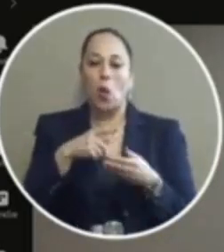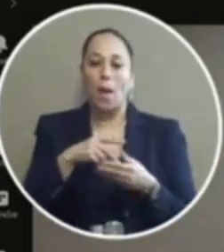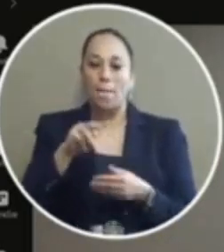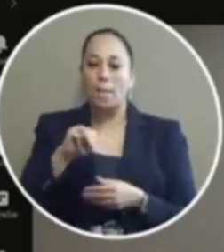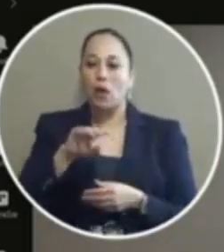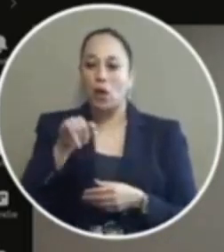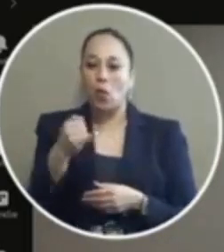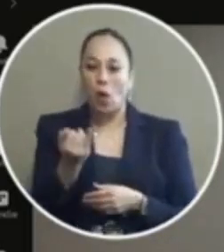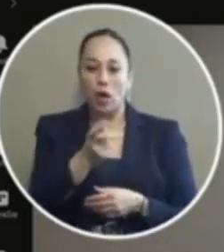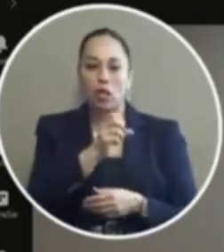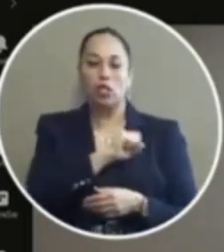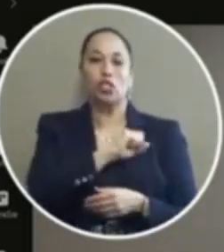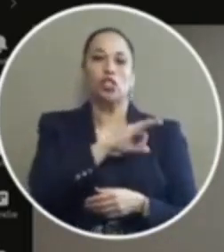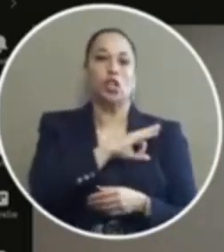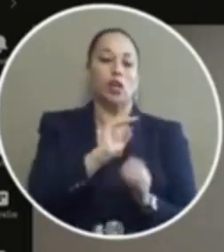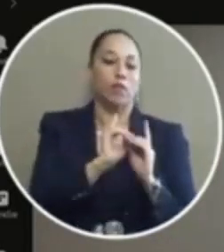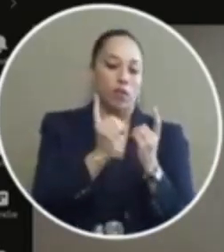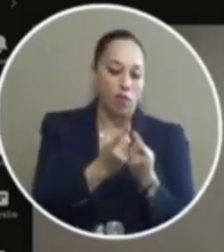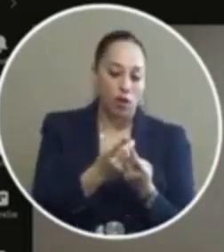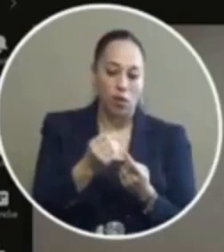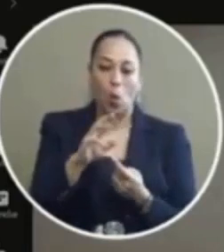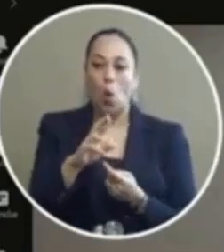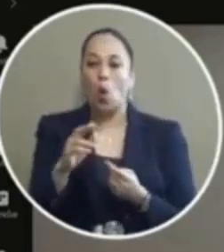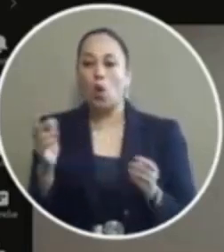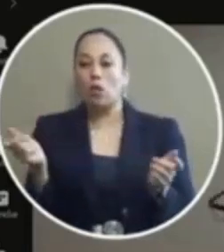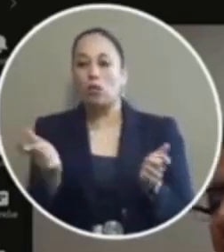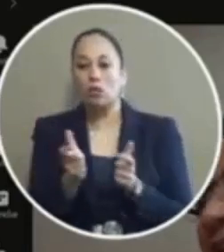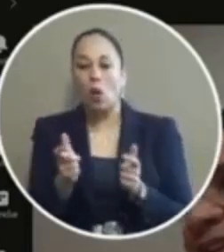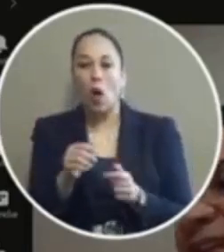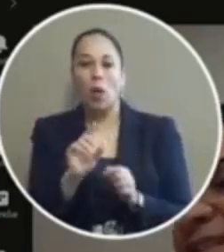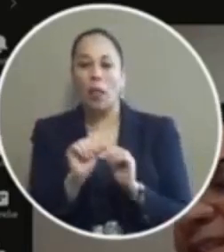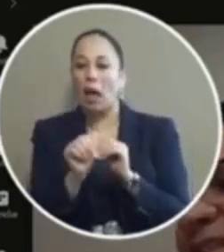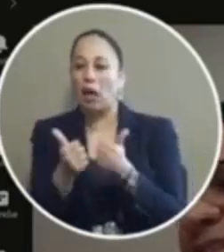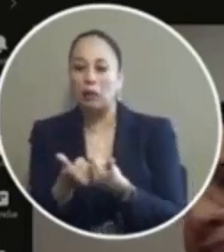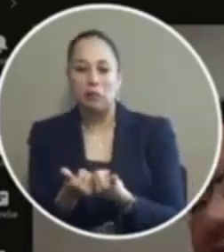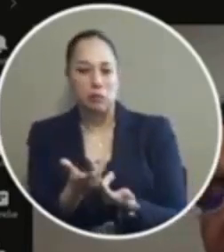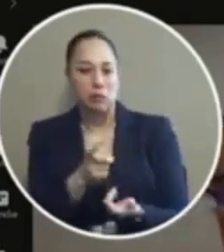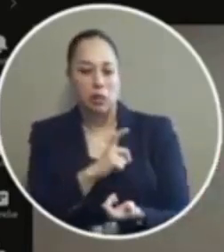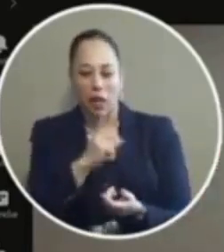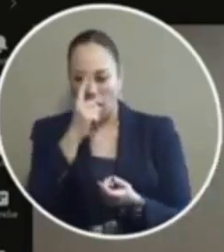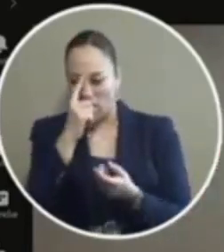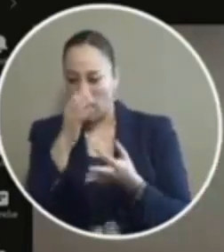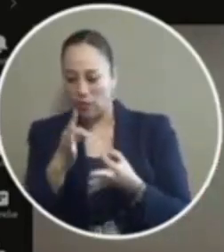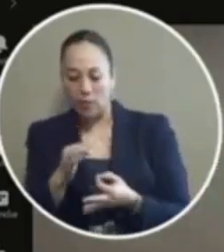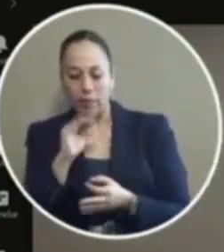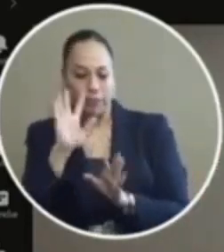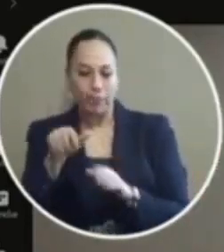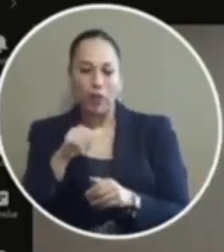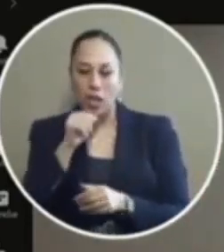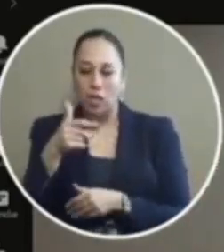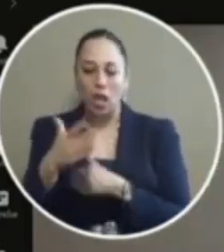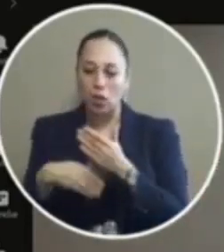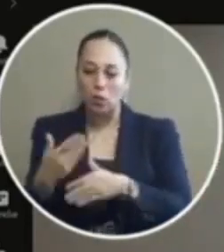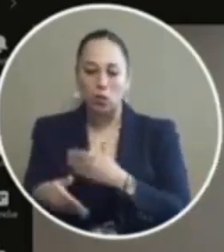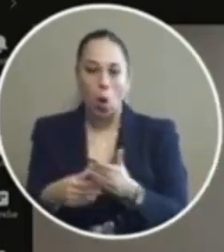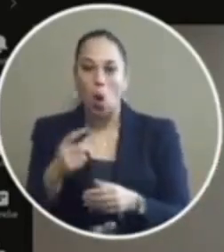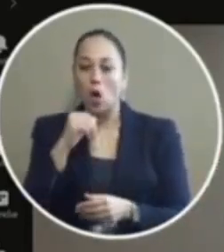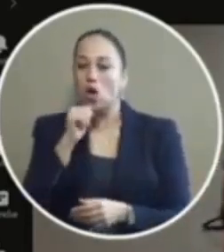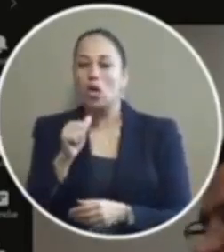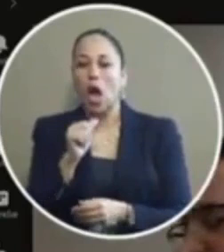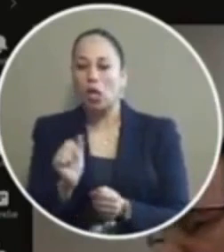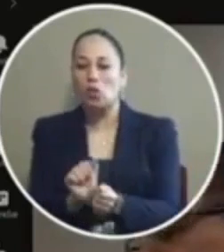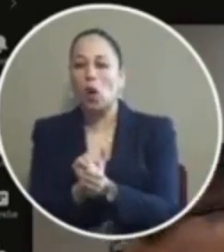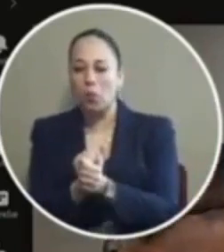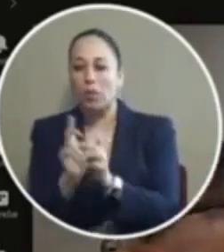where the sheriff's department or the smaller law enforcement agencies make the decision not to prosecute or not to arrest the